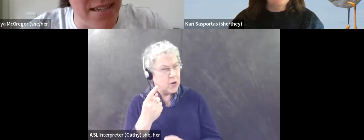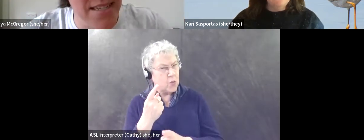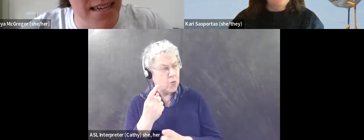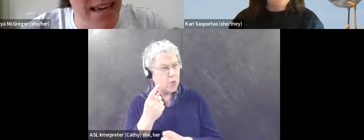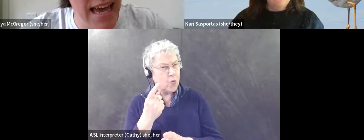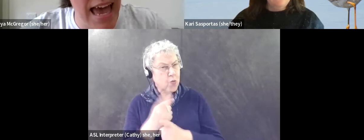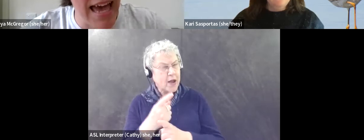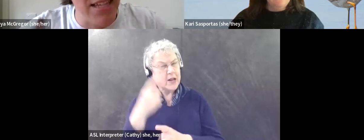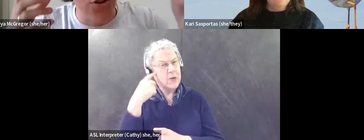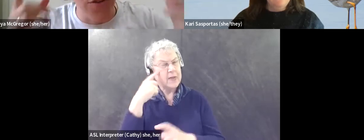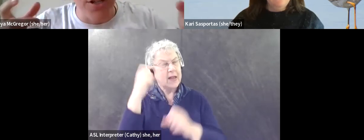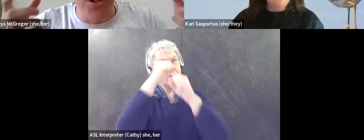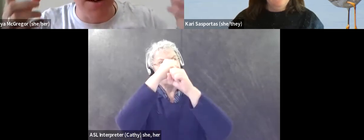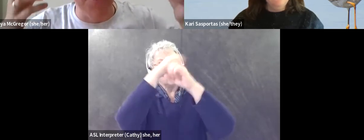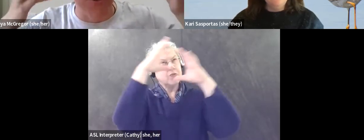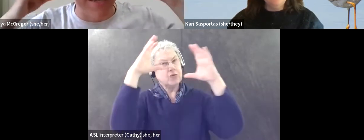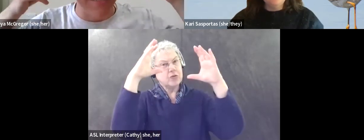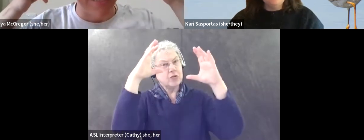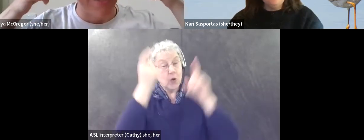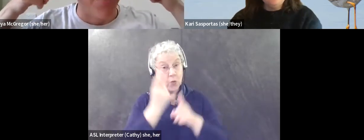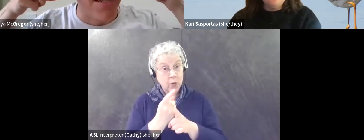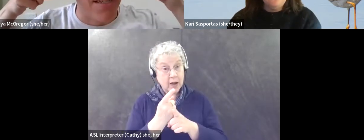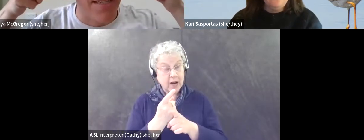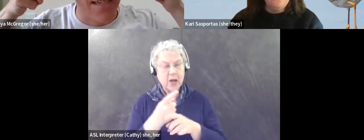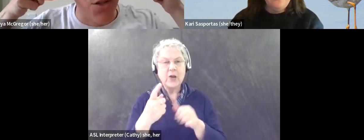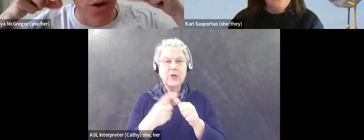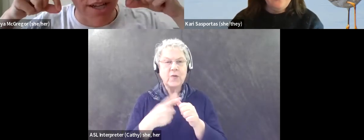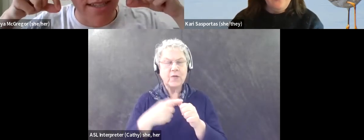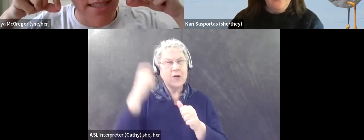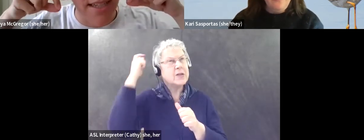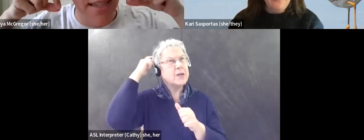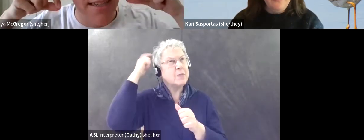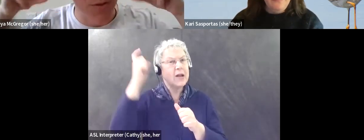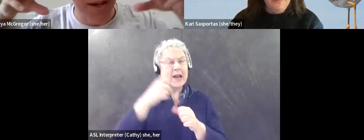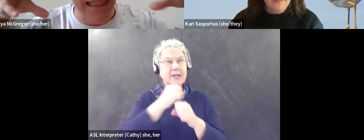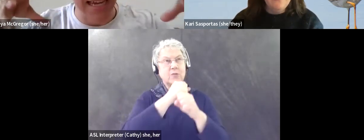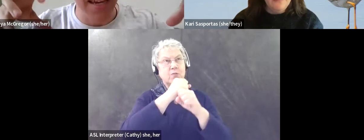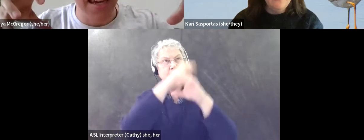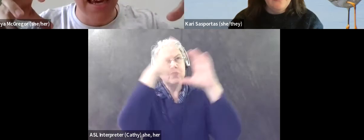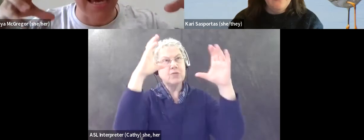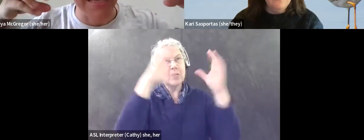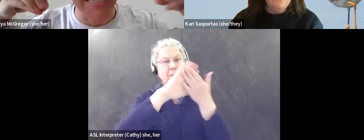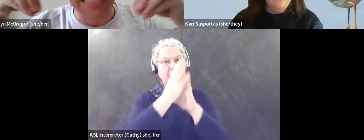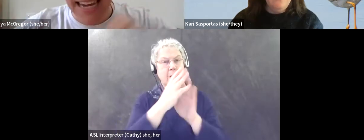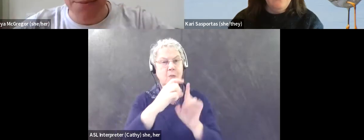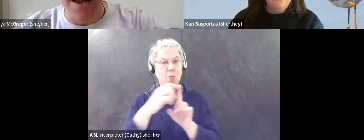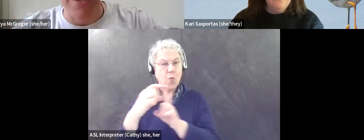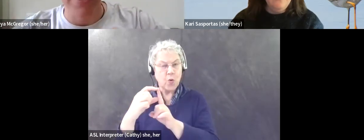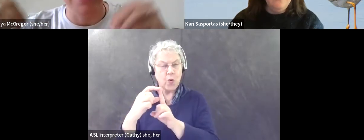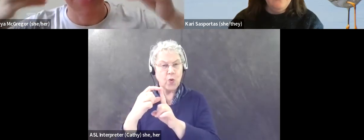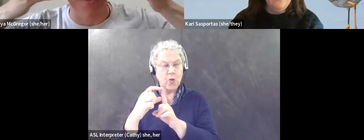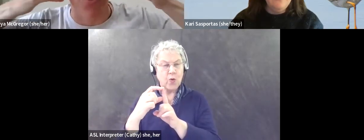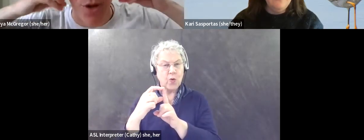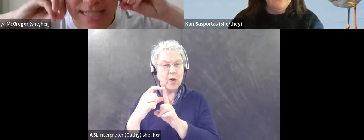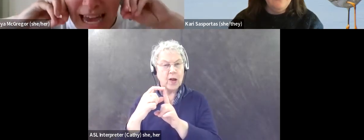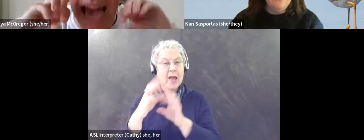images. And so first, you have to translate the images into words. That's one thing. And then the second part